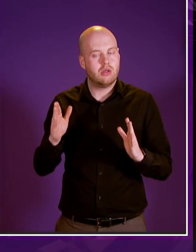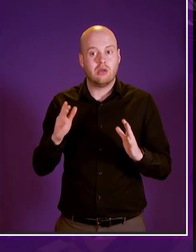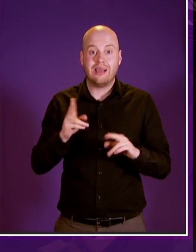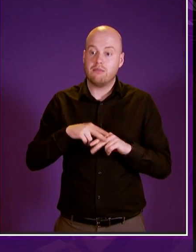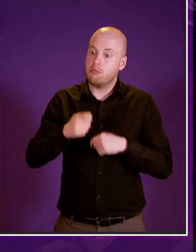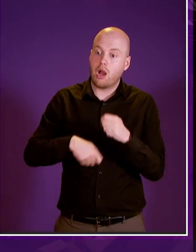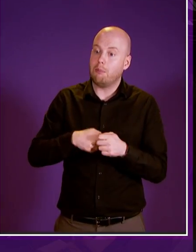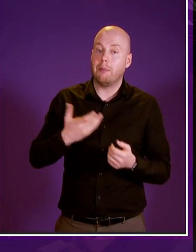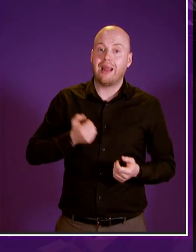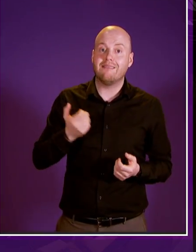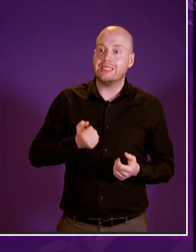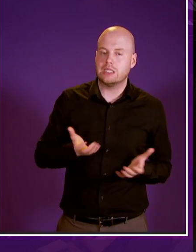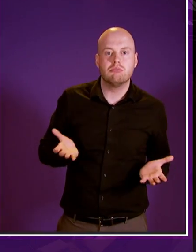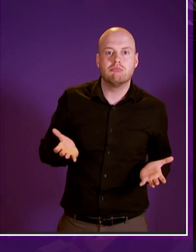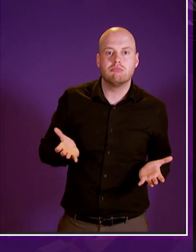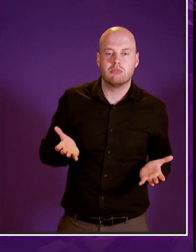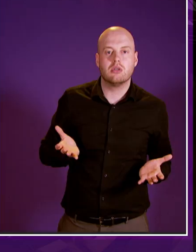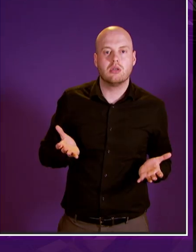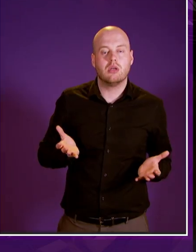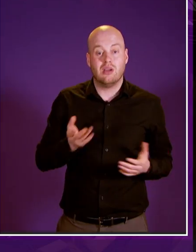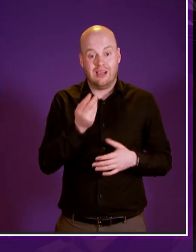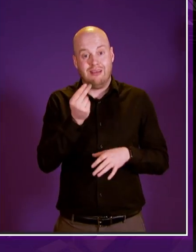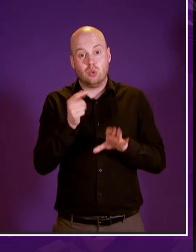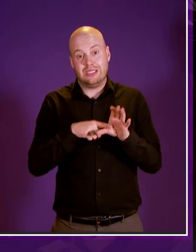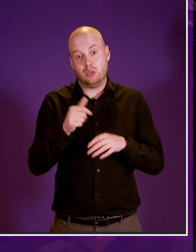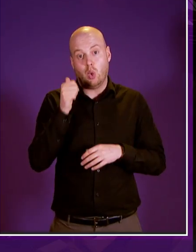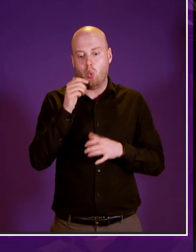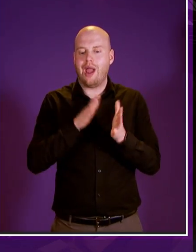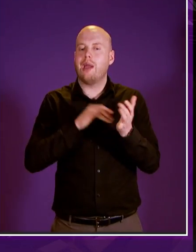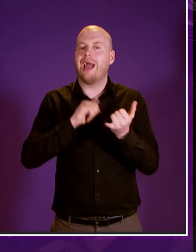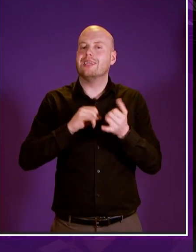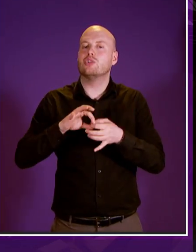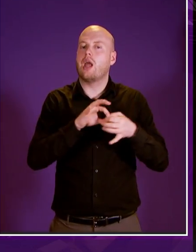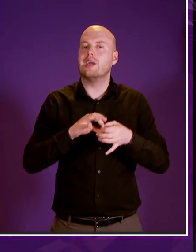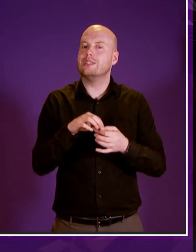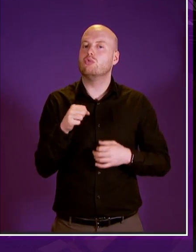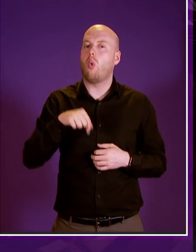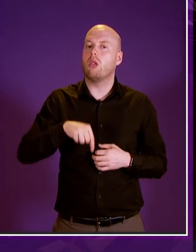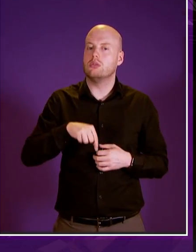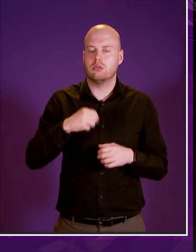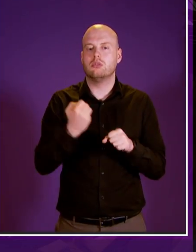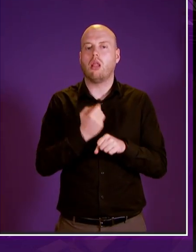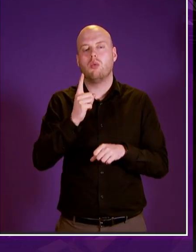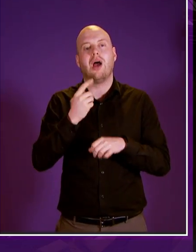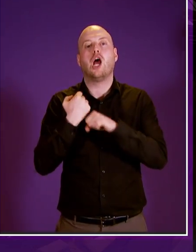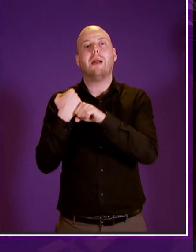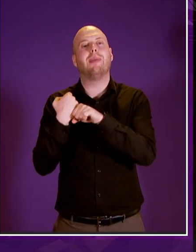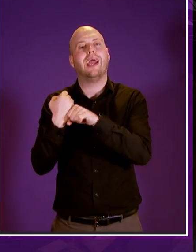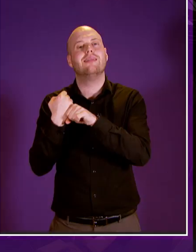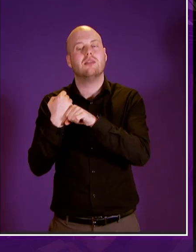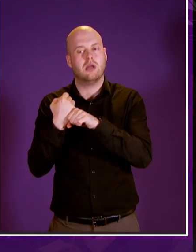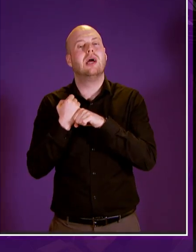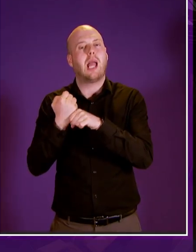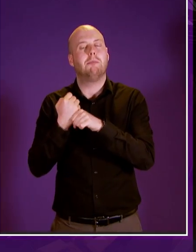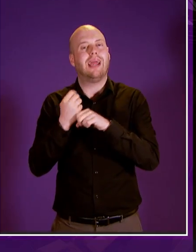getting benefits and recently well a couple of years ago ms society scotland did a ms enough campaign where they did a